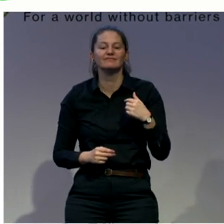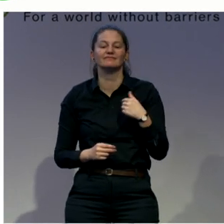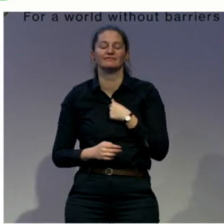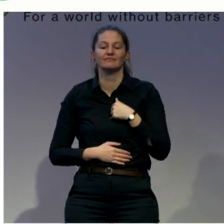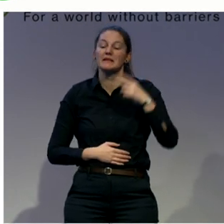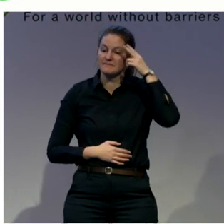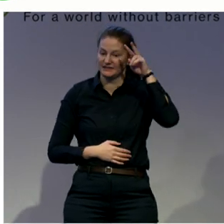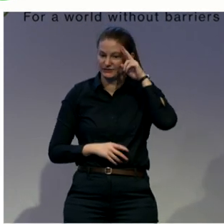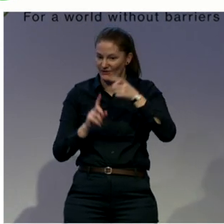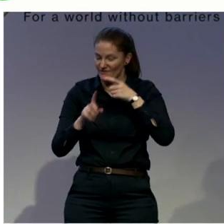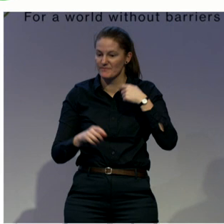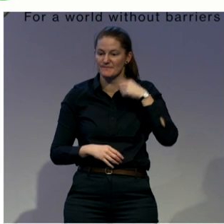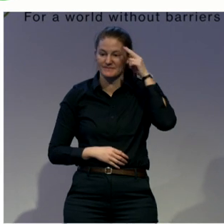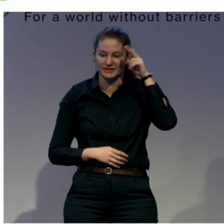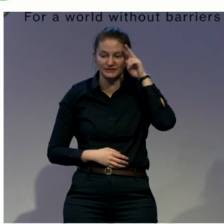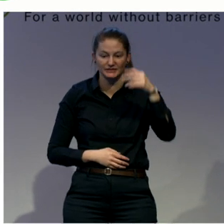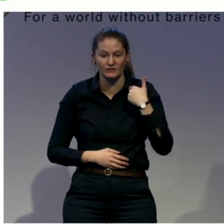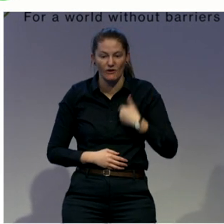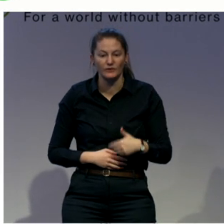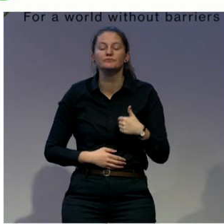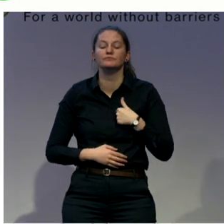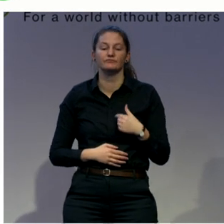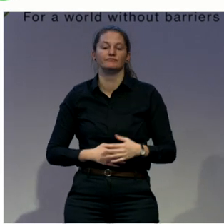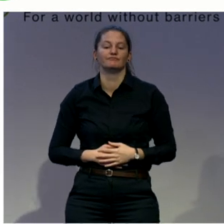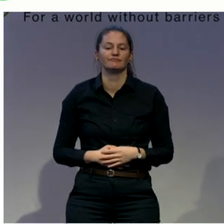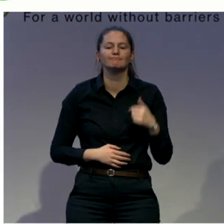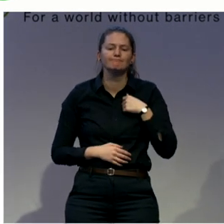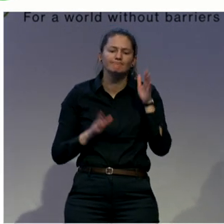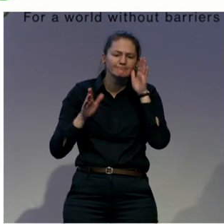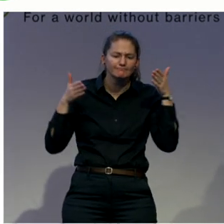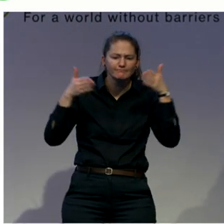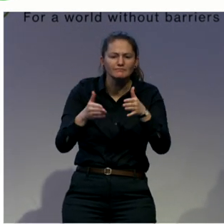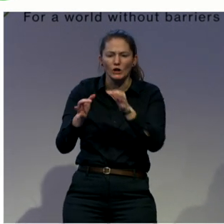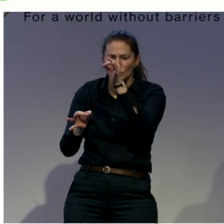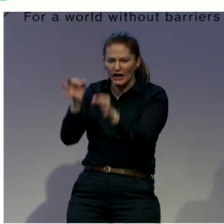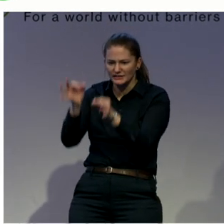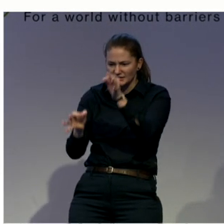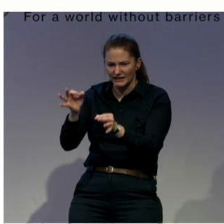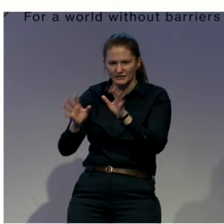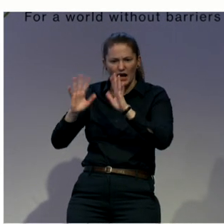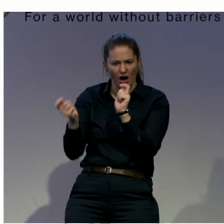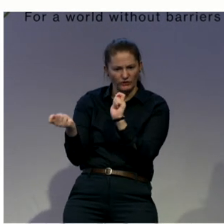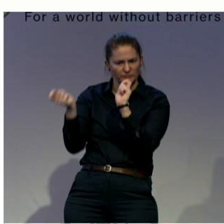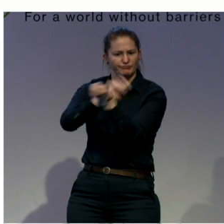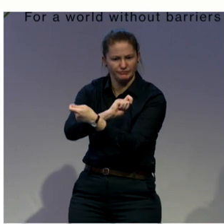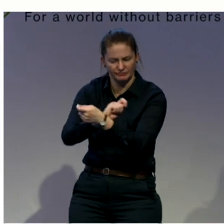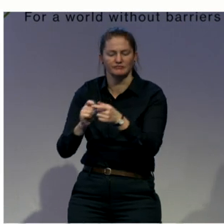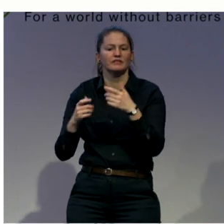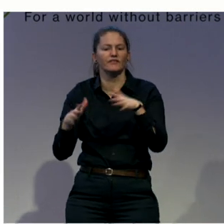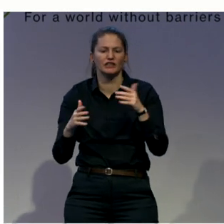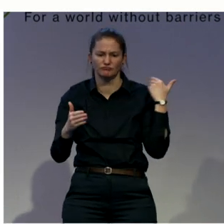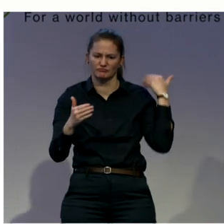for some years now. I think this doesn't work. I need to put it there.